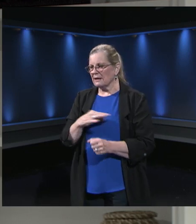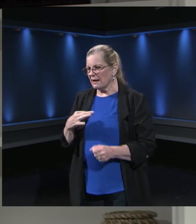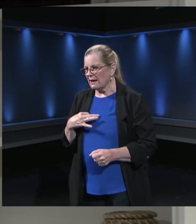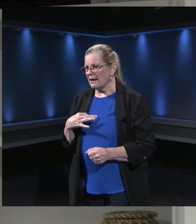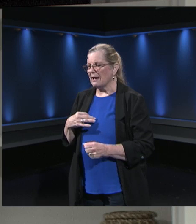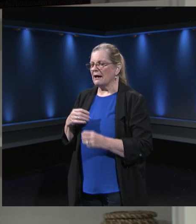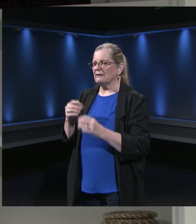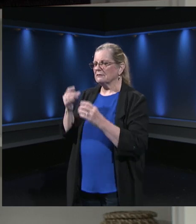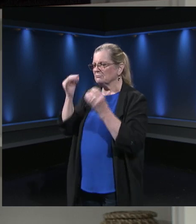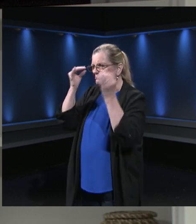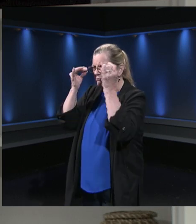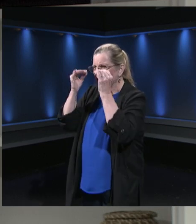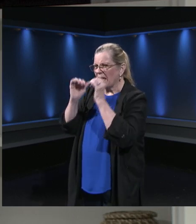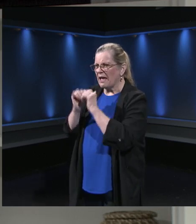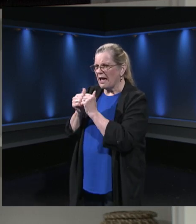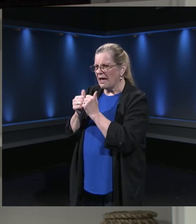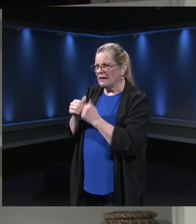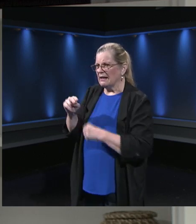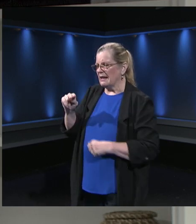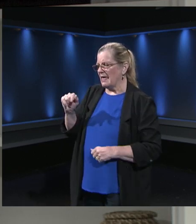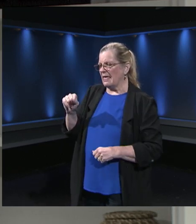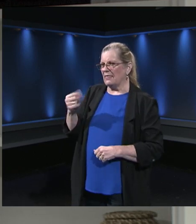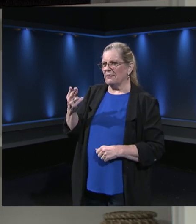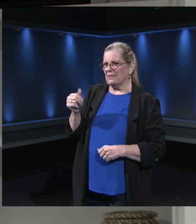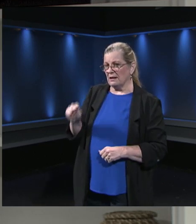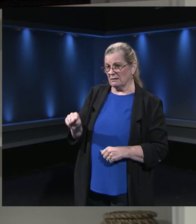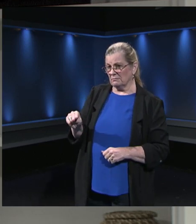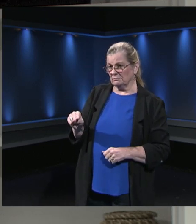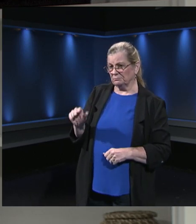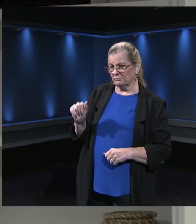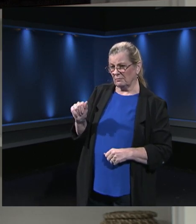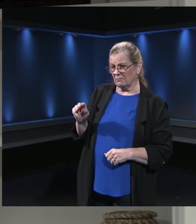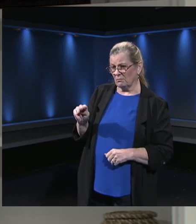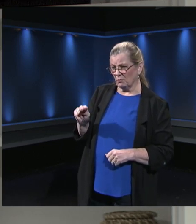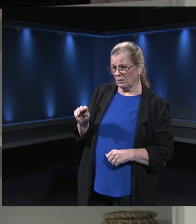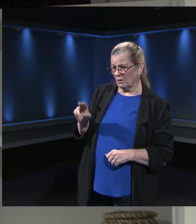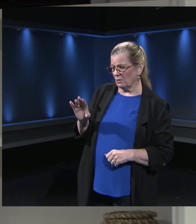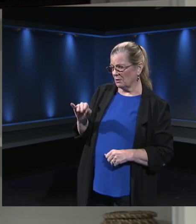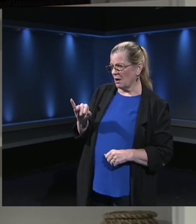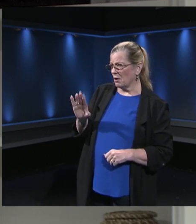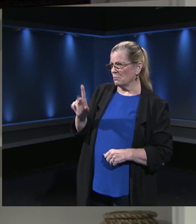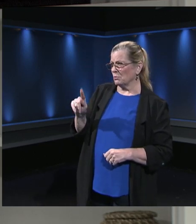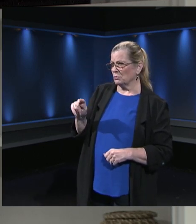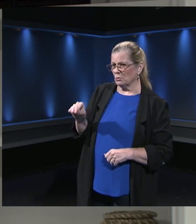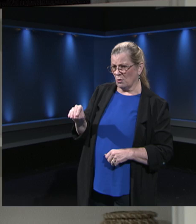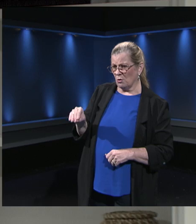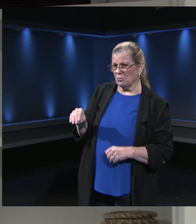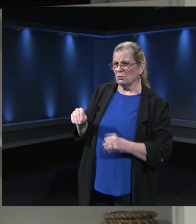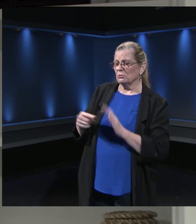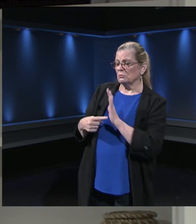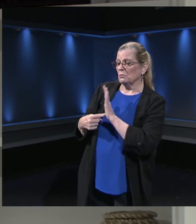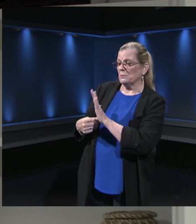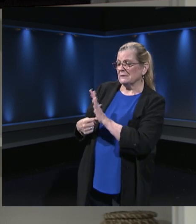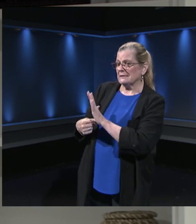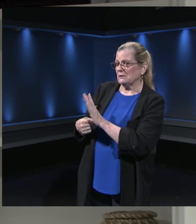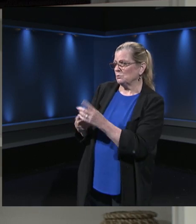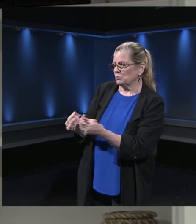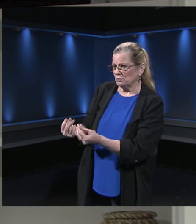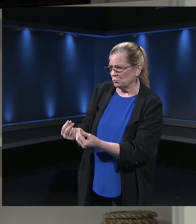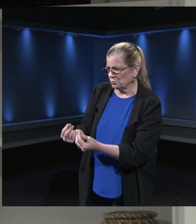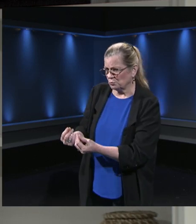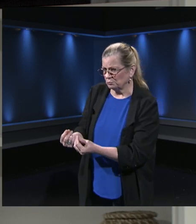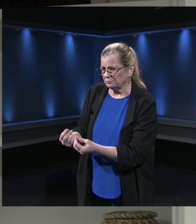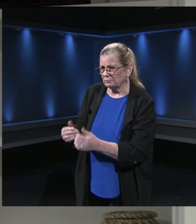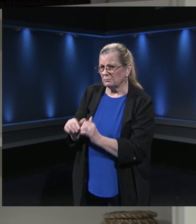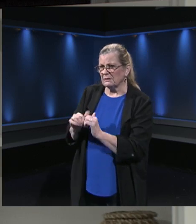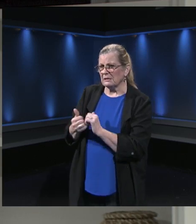Onabudo, who is our student representative to the school board about a message to the class of 2021.